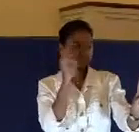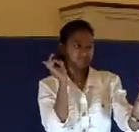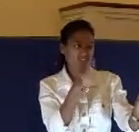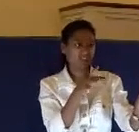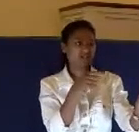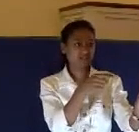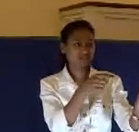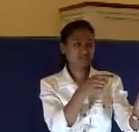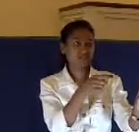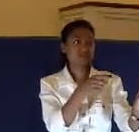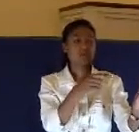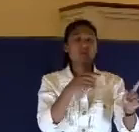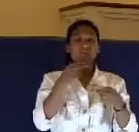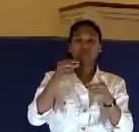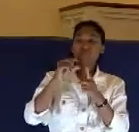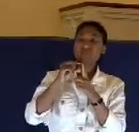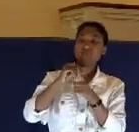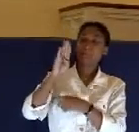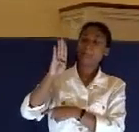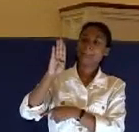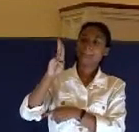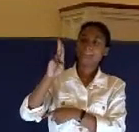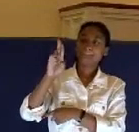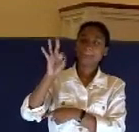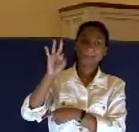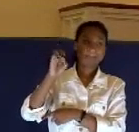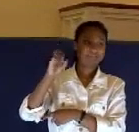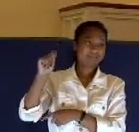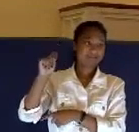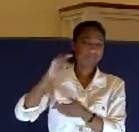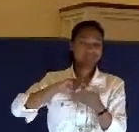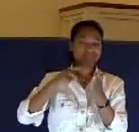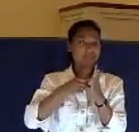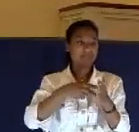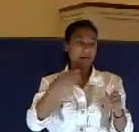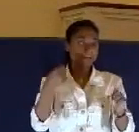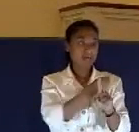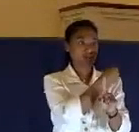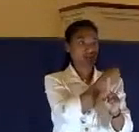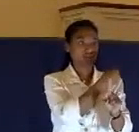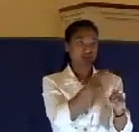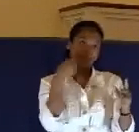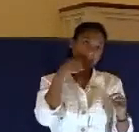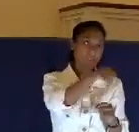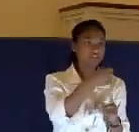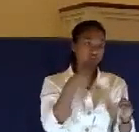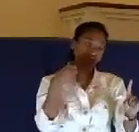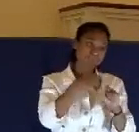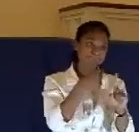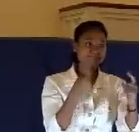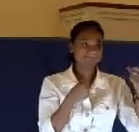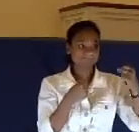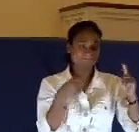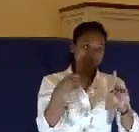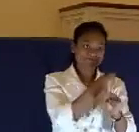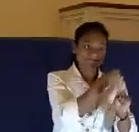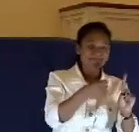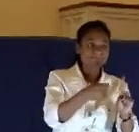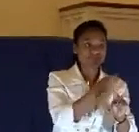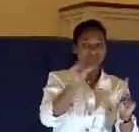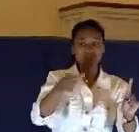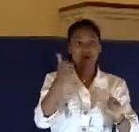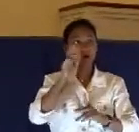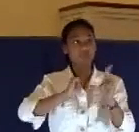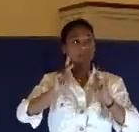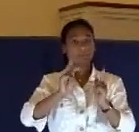which is the word that just means to punch as if he were a punching bag. Others slapped him with the palms of their hands. And then they mocked and they said,